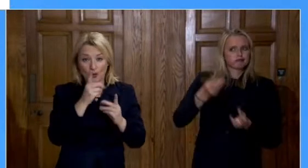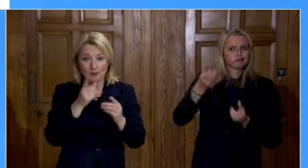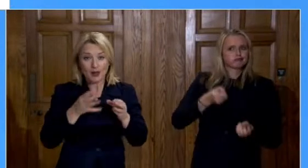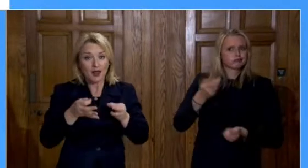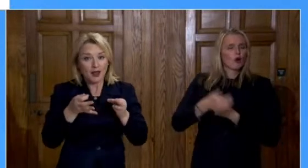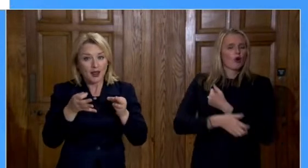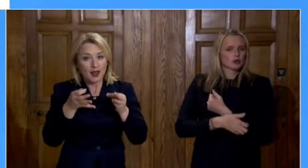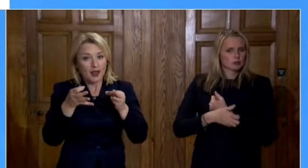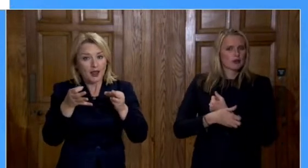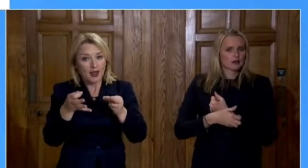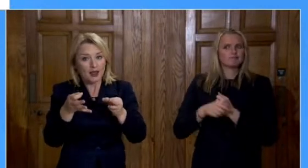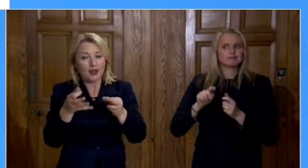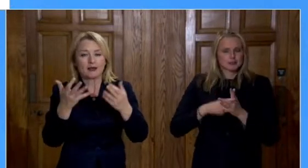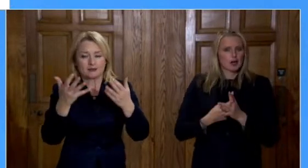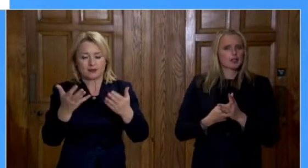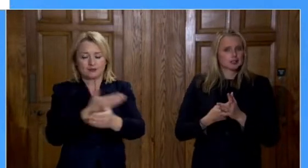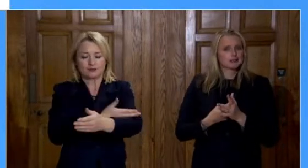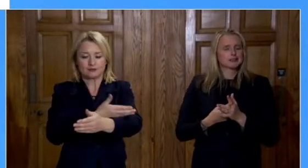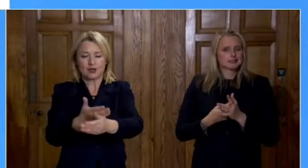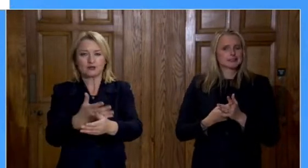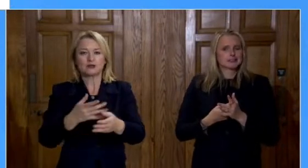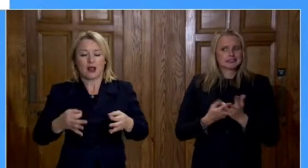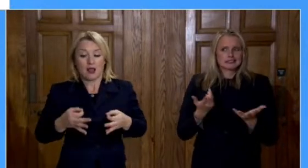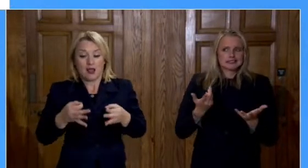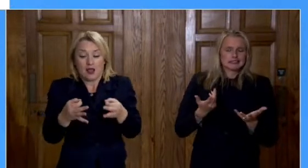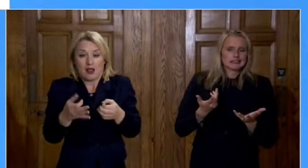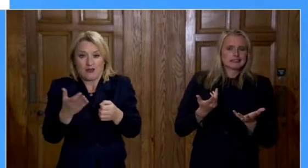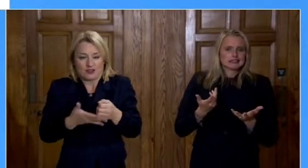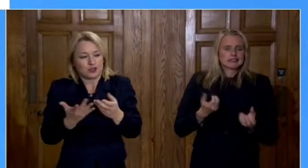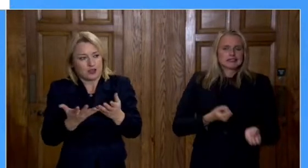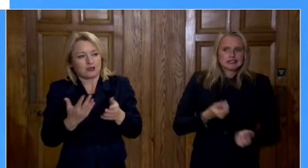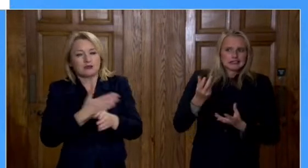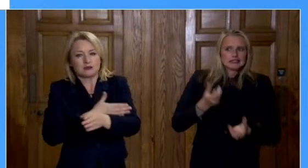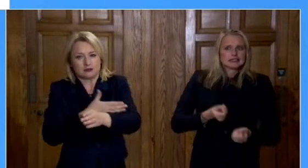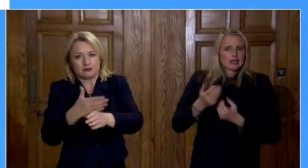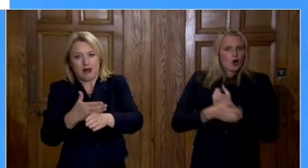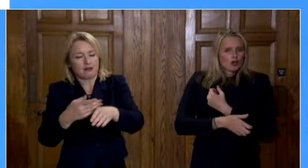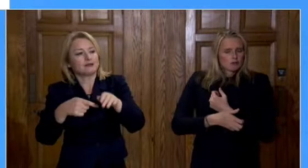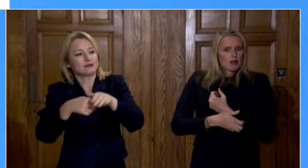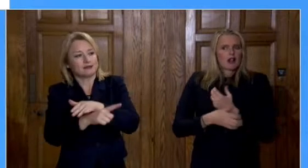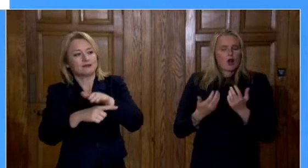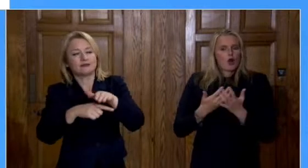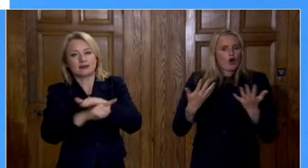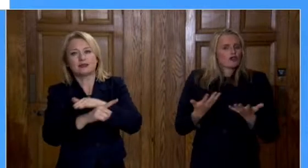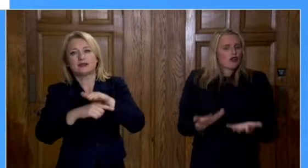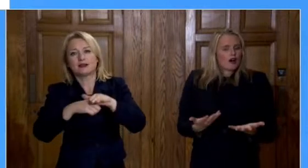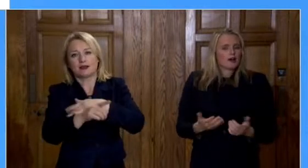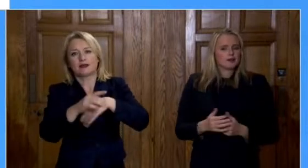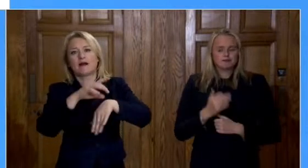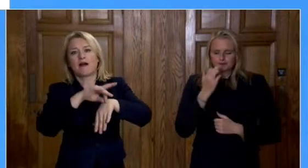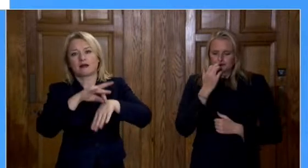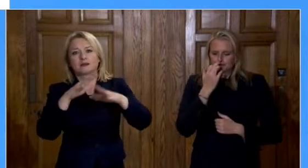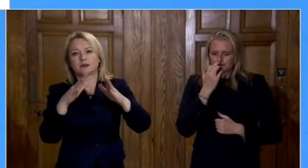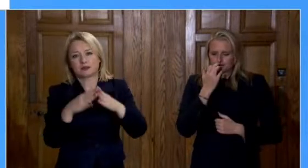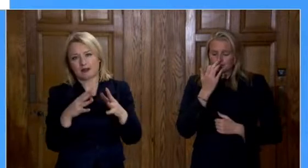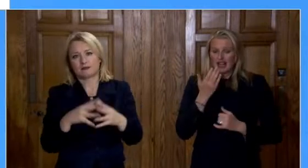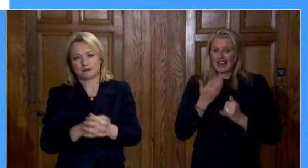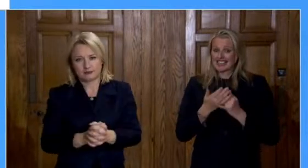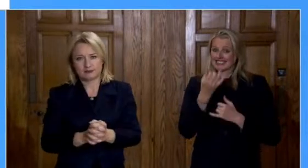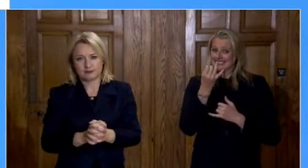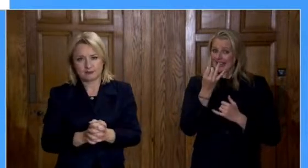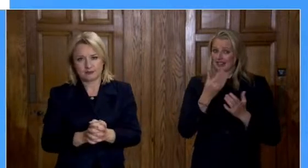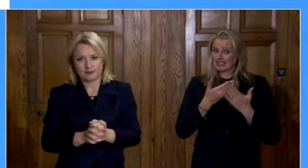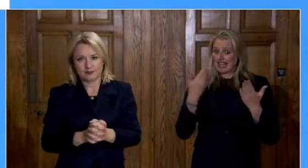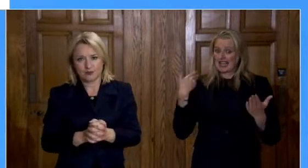We are now at the onset of the period of increased hospital admission. During the last seven